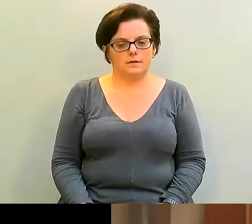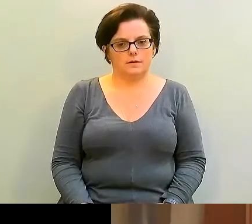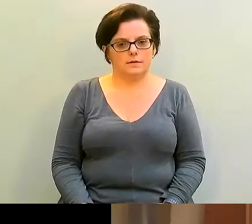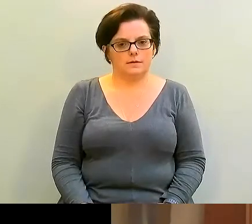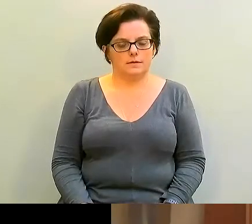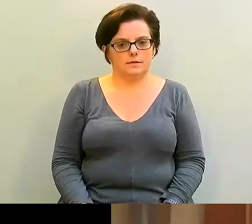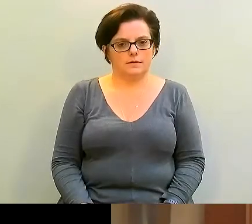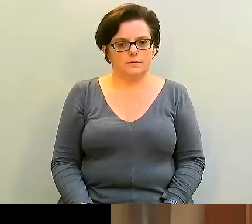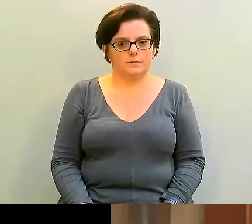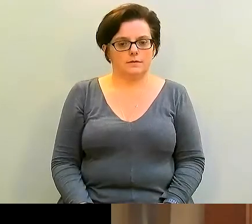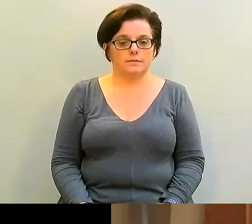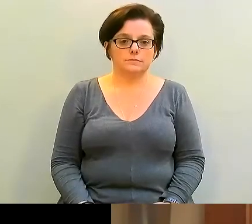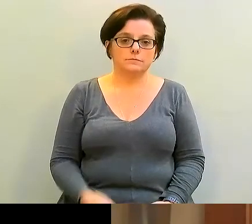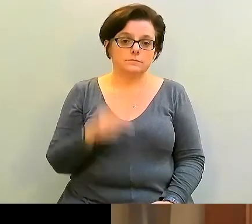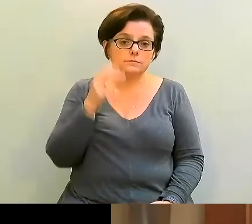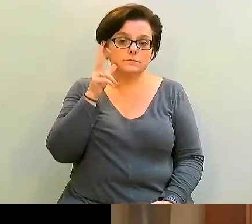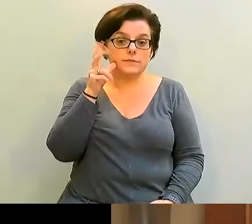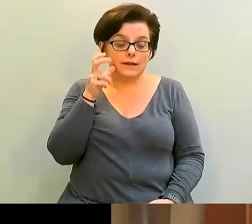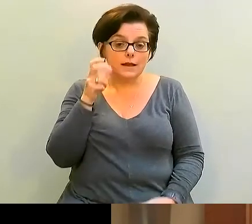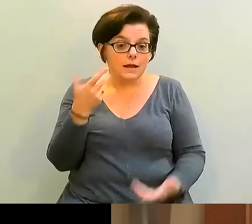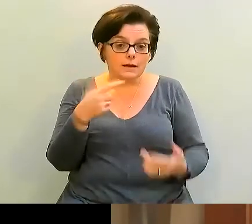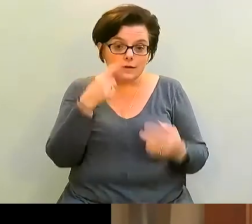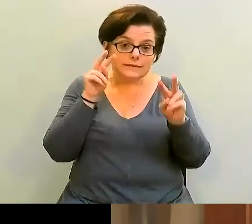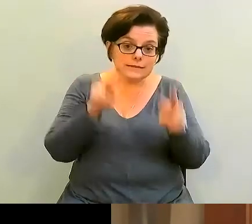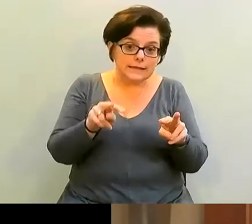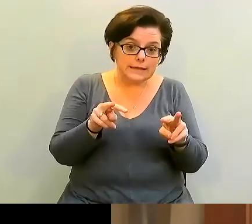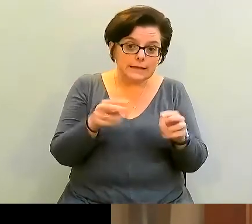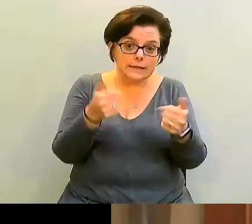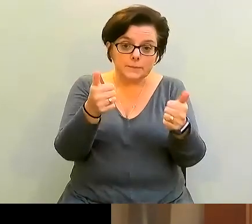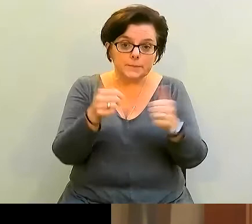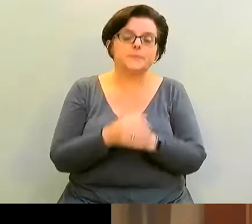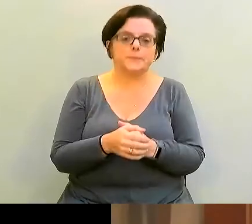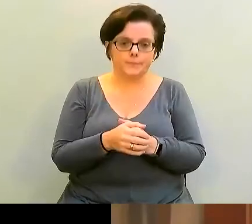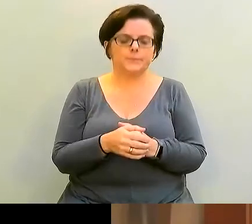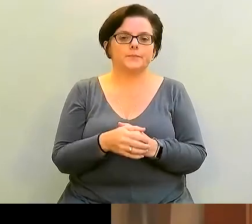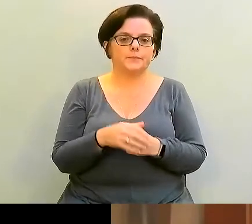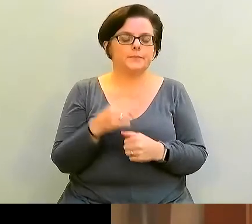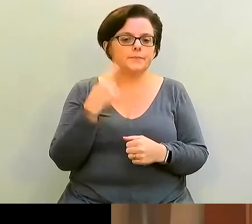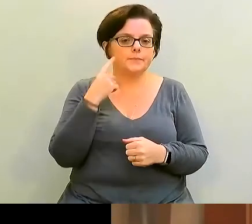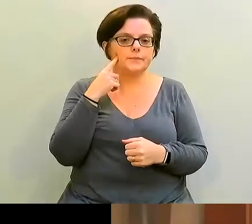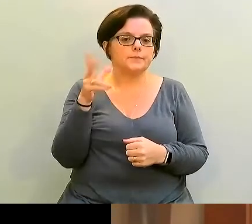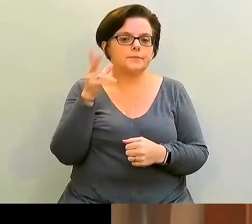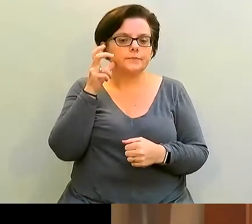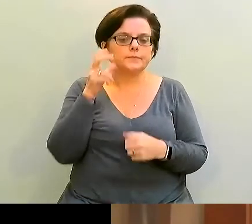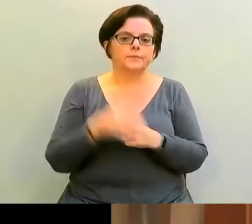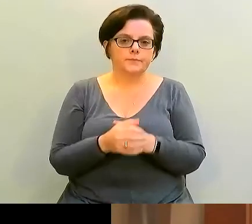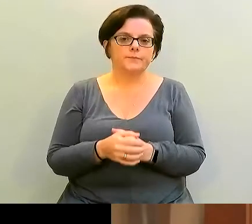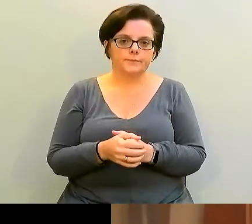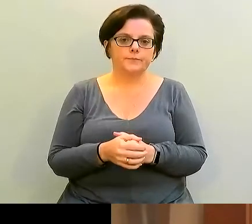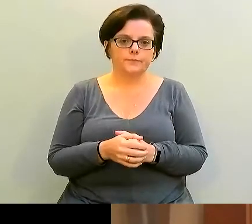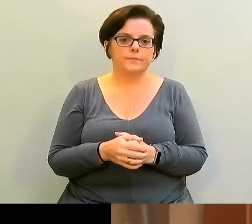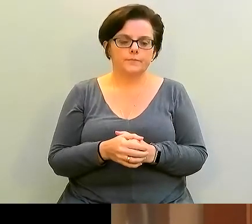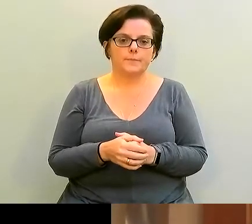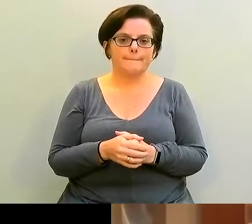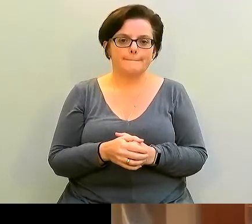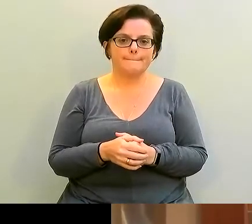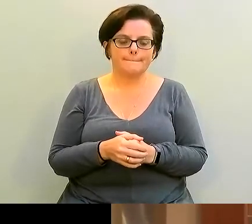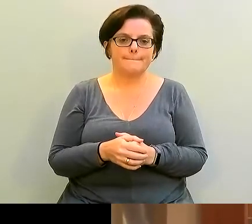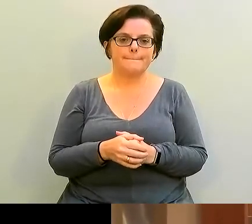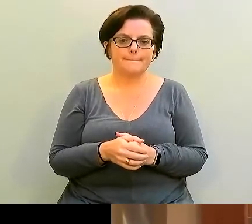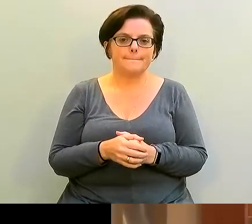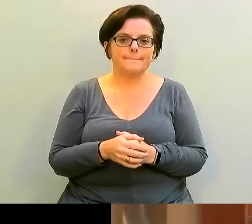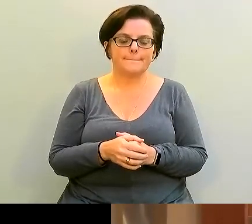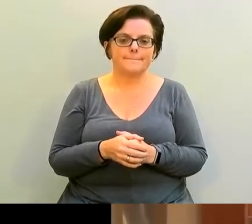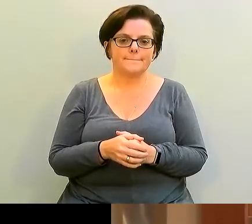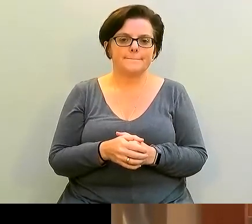Can you hear me now and still see? Yep, we can see okay. And I think that sounds better as well. I'm just looking